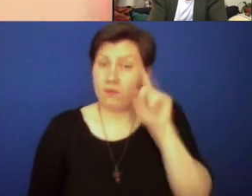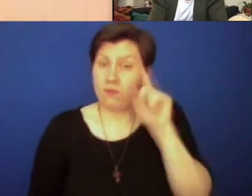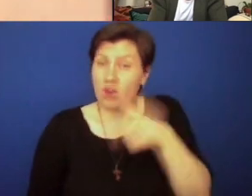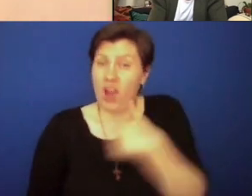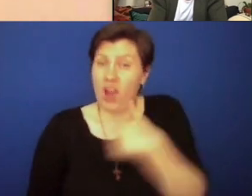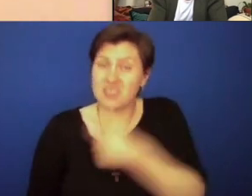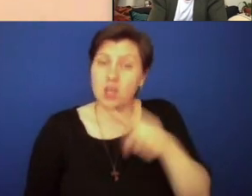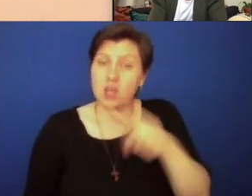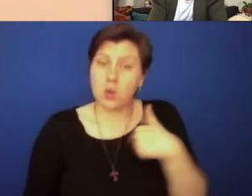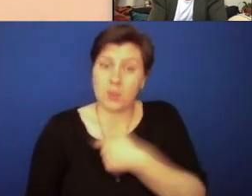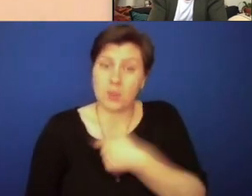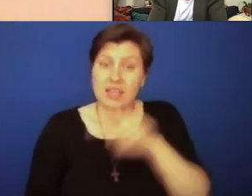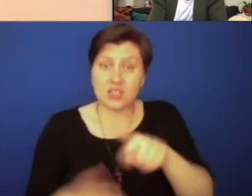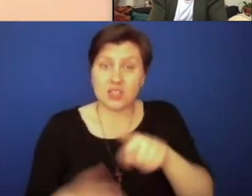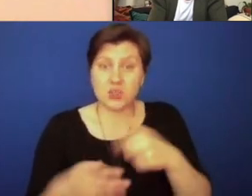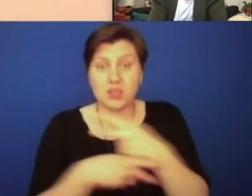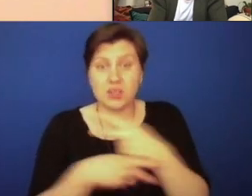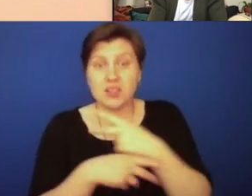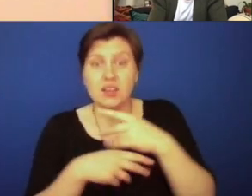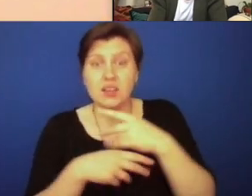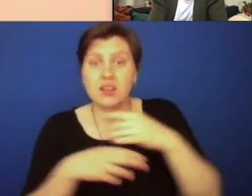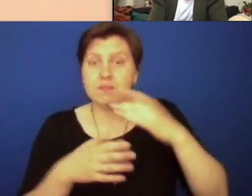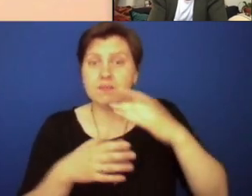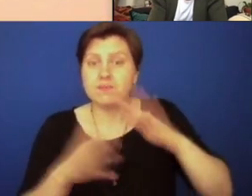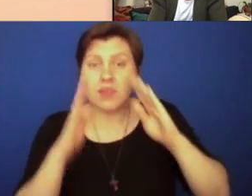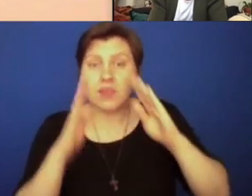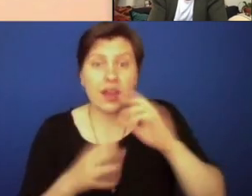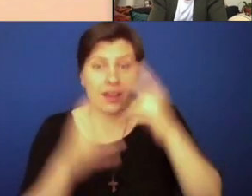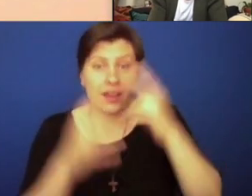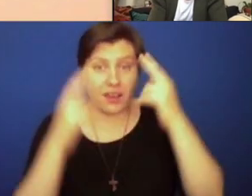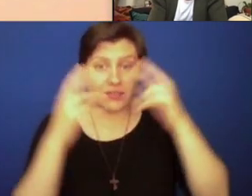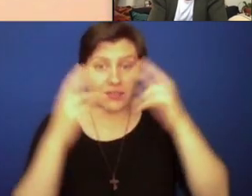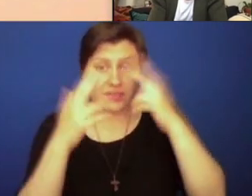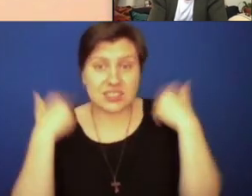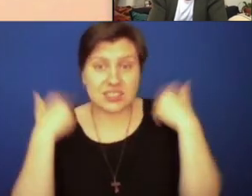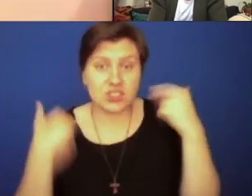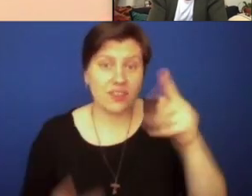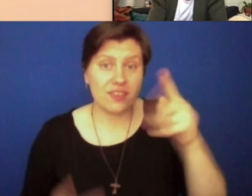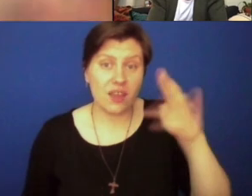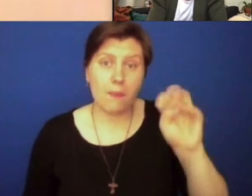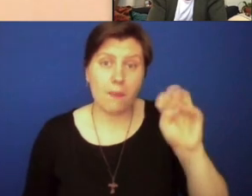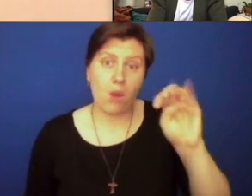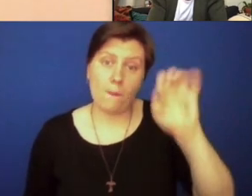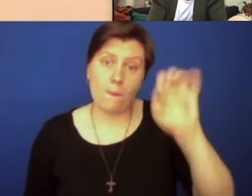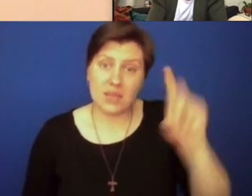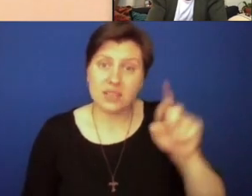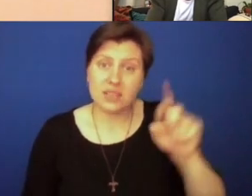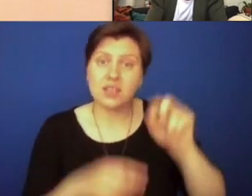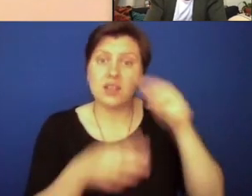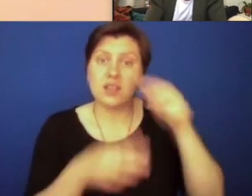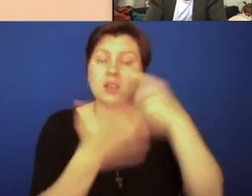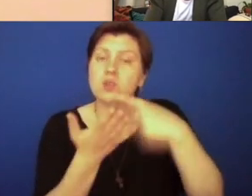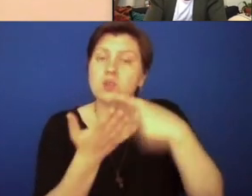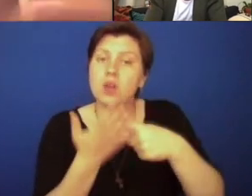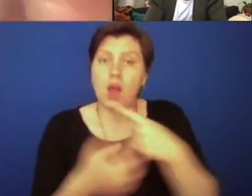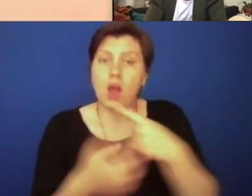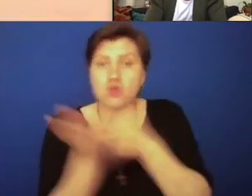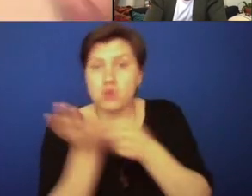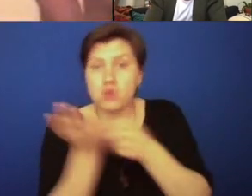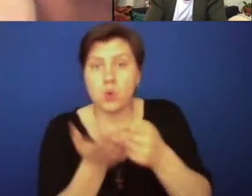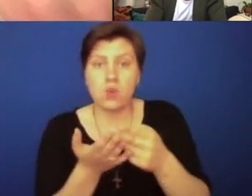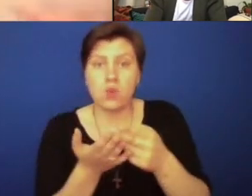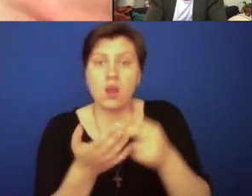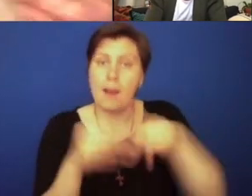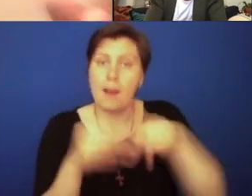to begin to tell what Sister Thea Bowman, Servant of God Sister Thea Bowman, told us to do, and that's to tell true truths about the church. That